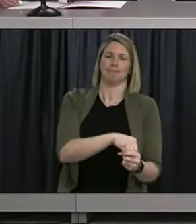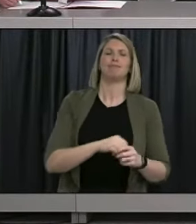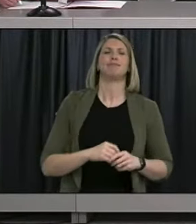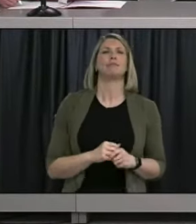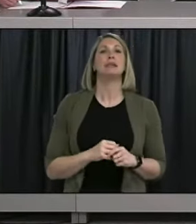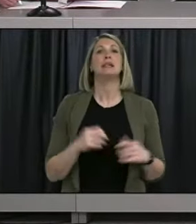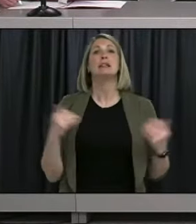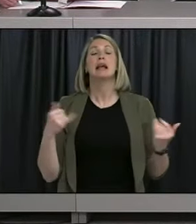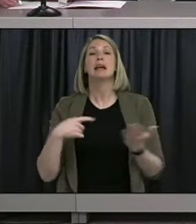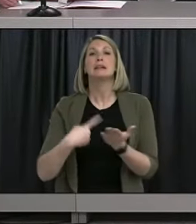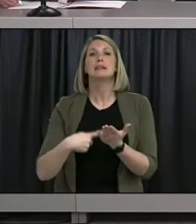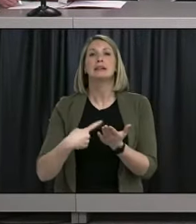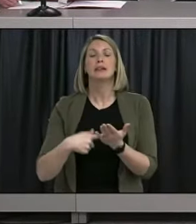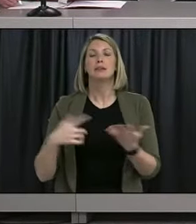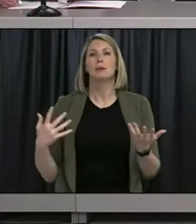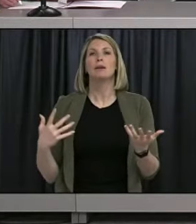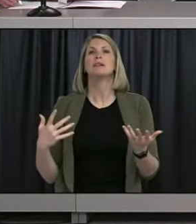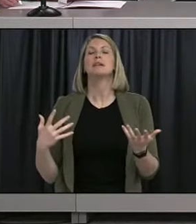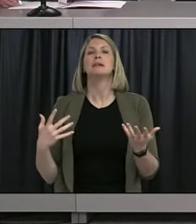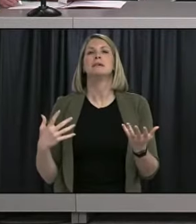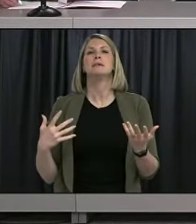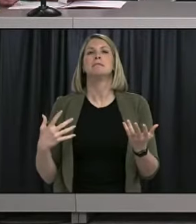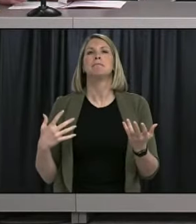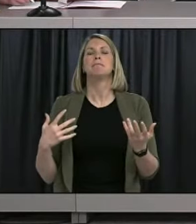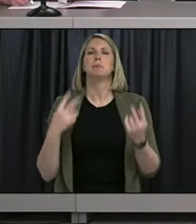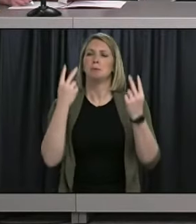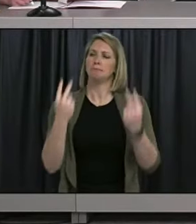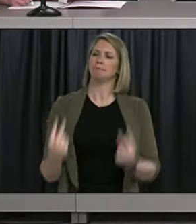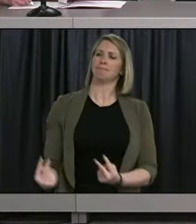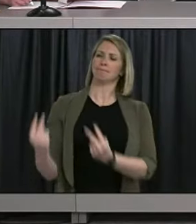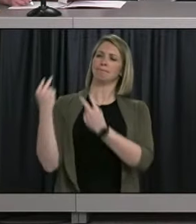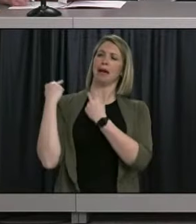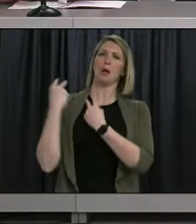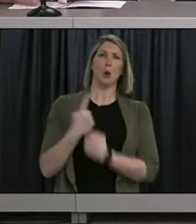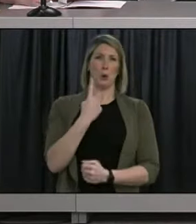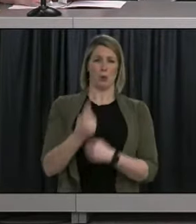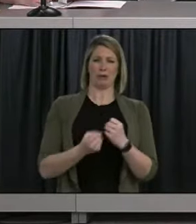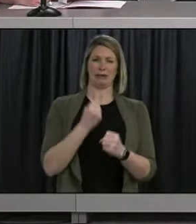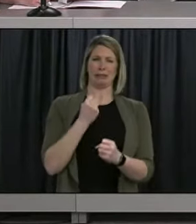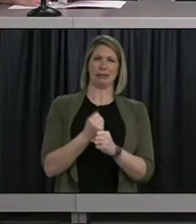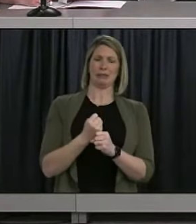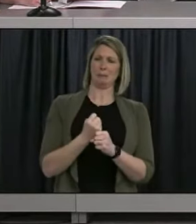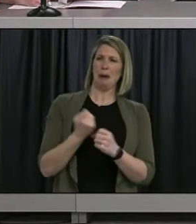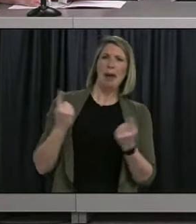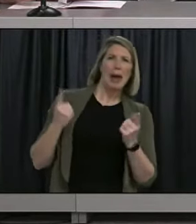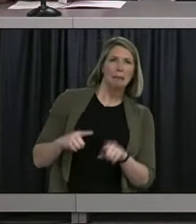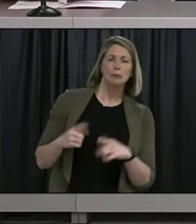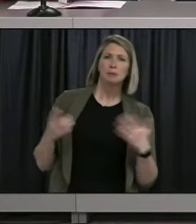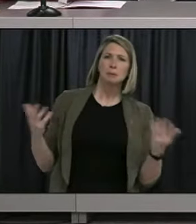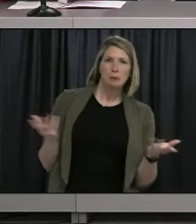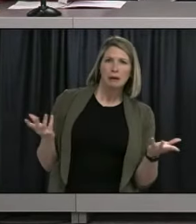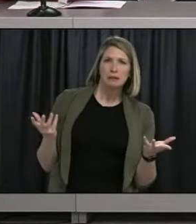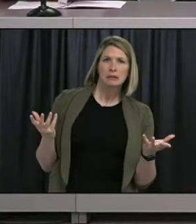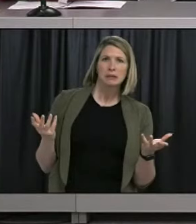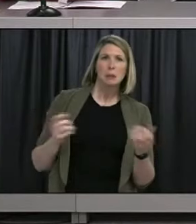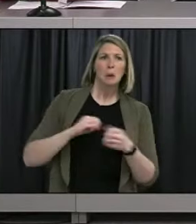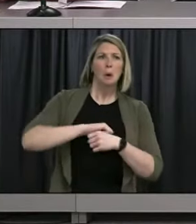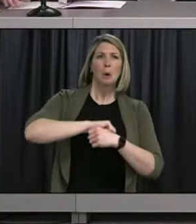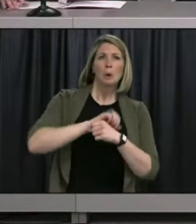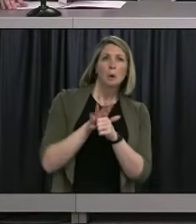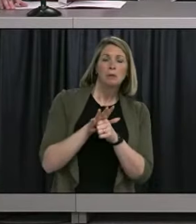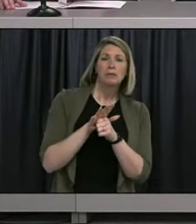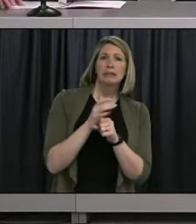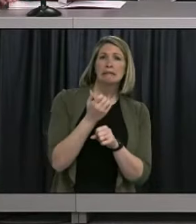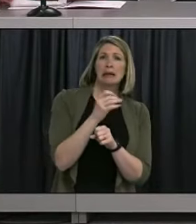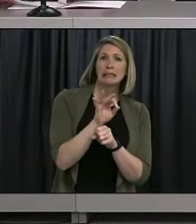about today is just looking at what's happened over the year. You'll see that the Newfoundland COVID-19 dynamics are